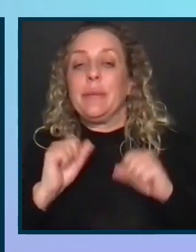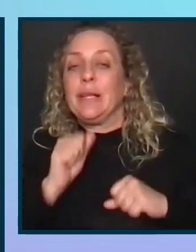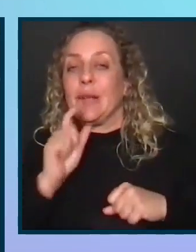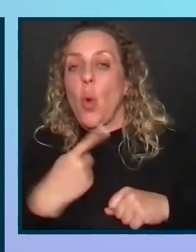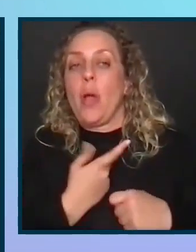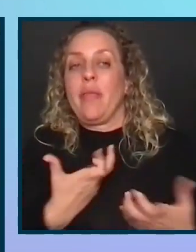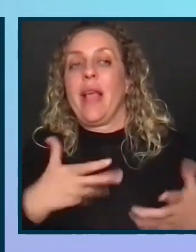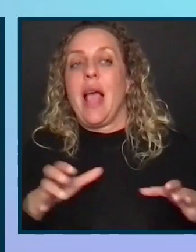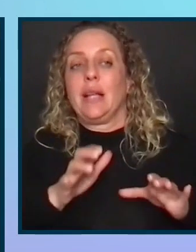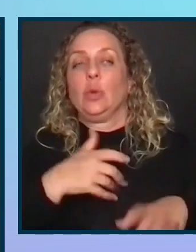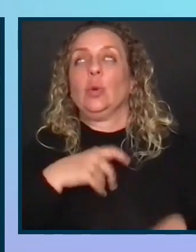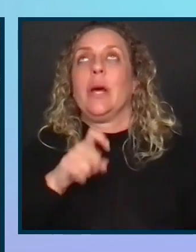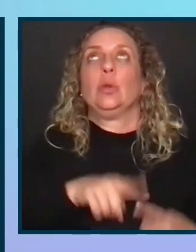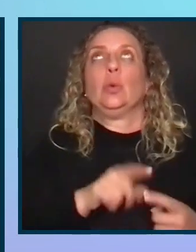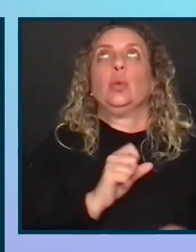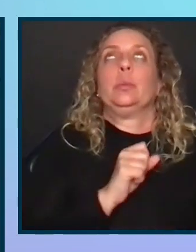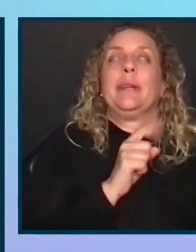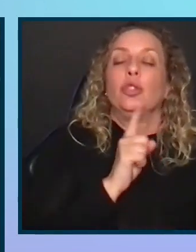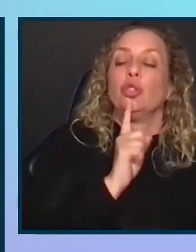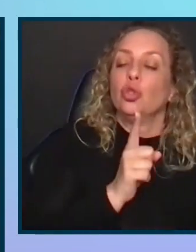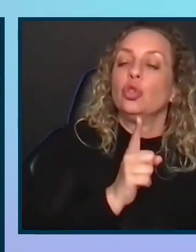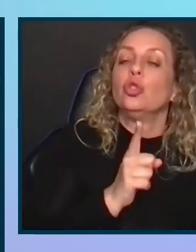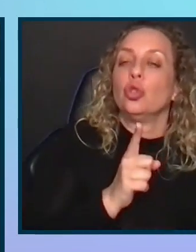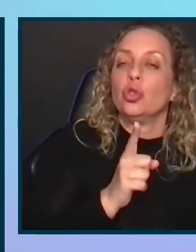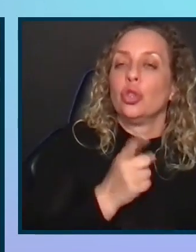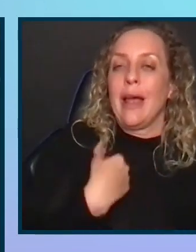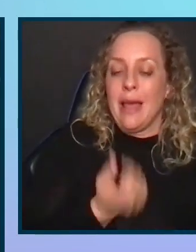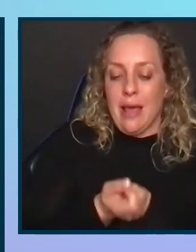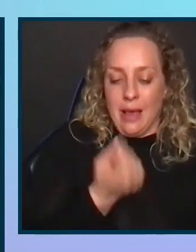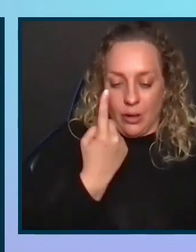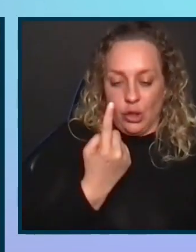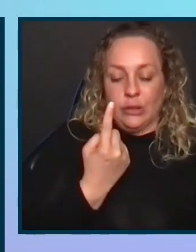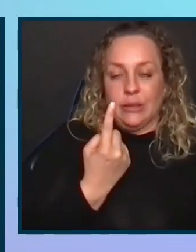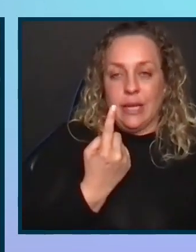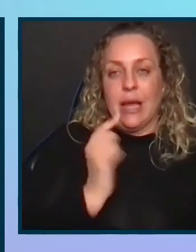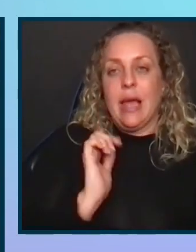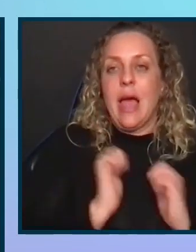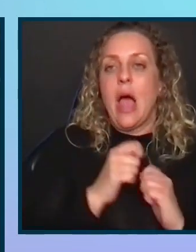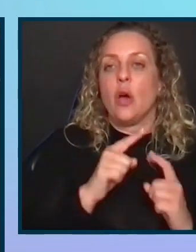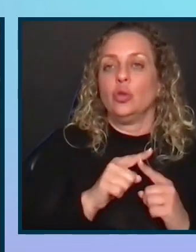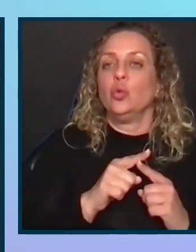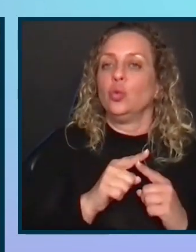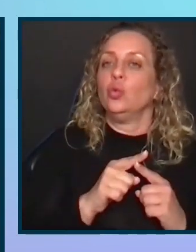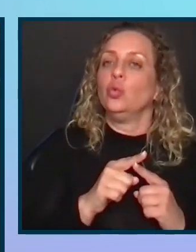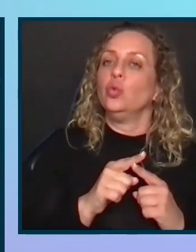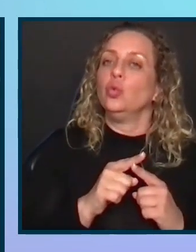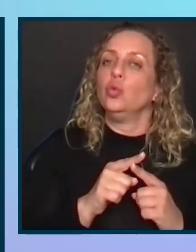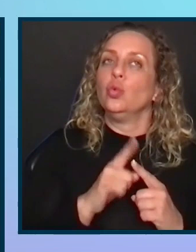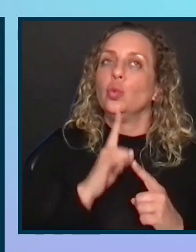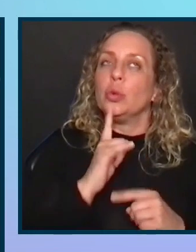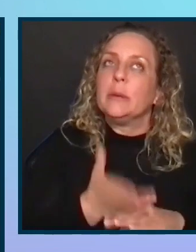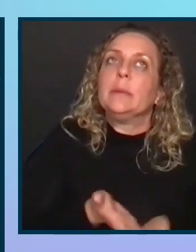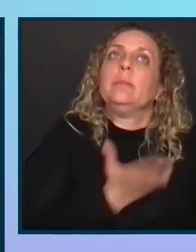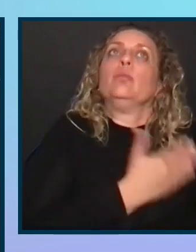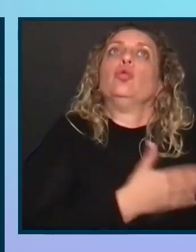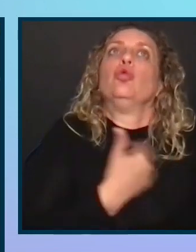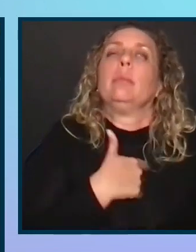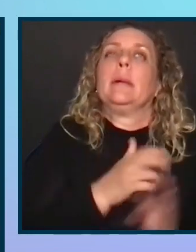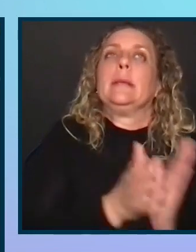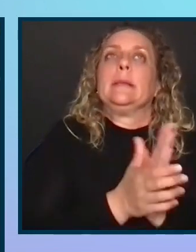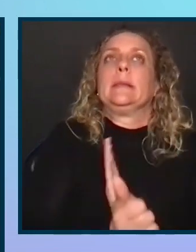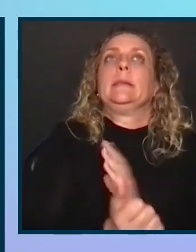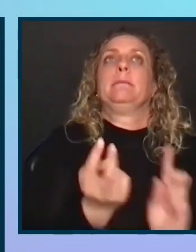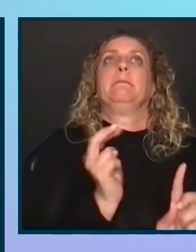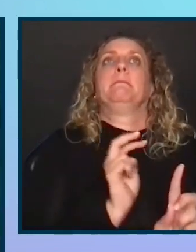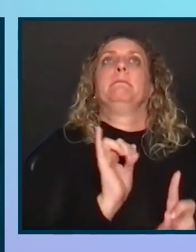to make sure I understand how to grow that skill set. Heidi, do you have any thoughts on that, too?